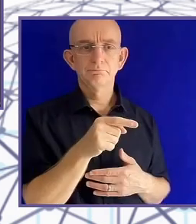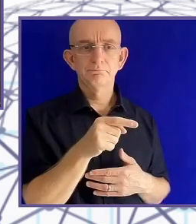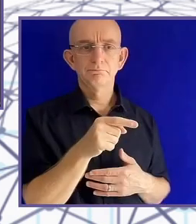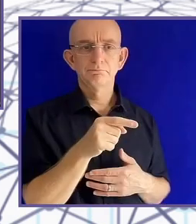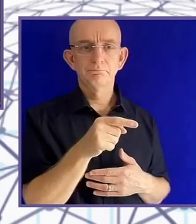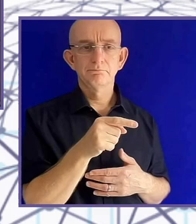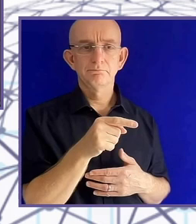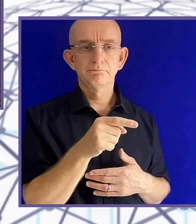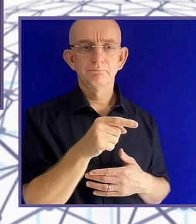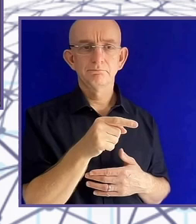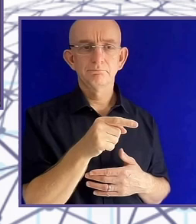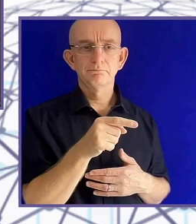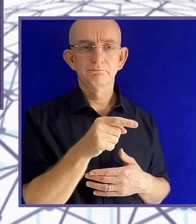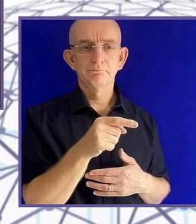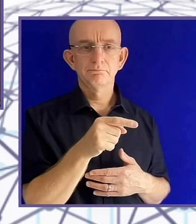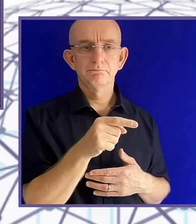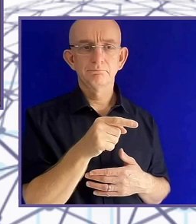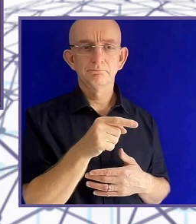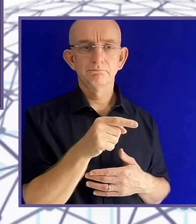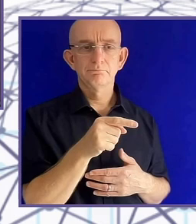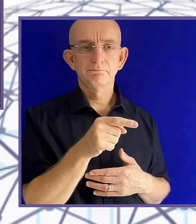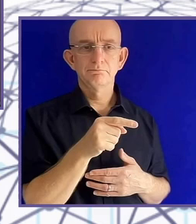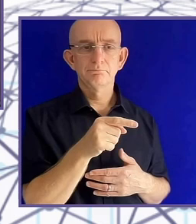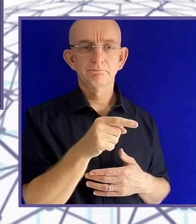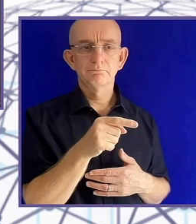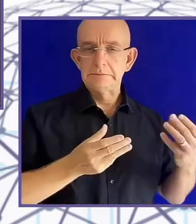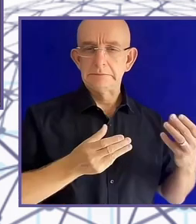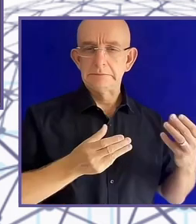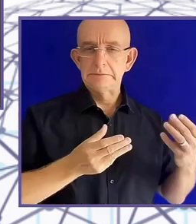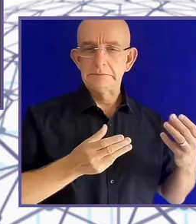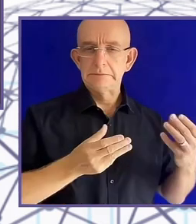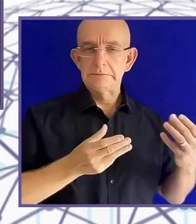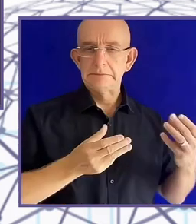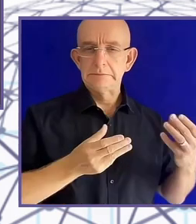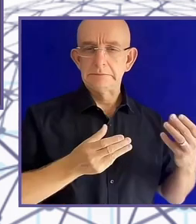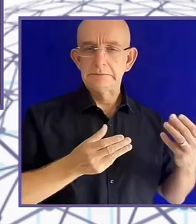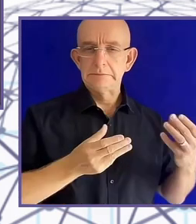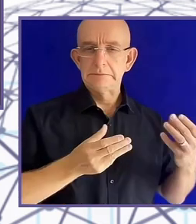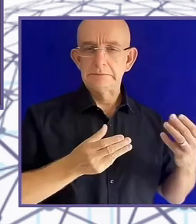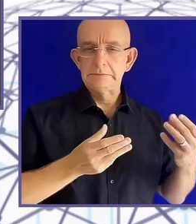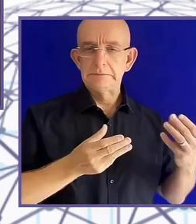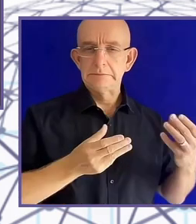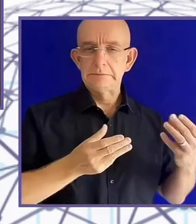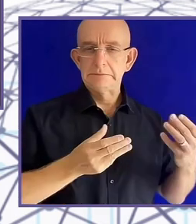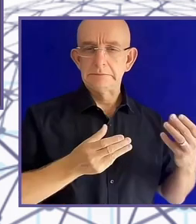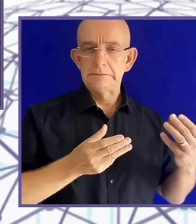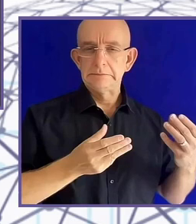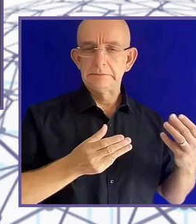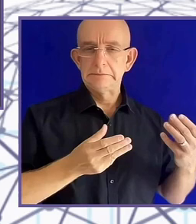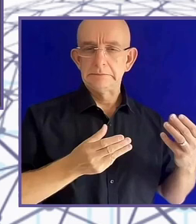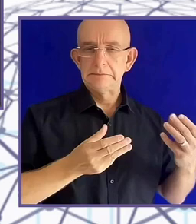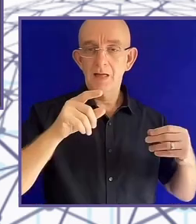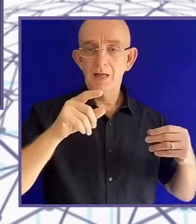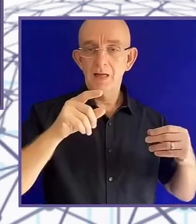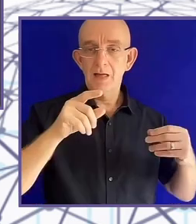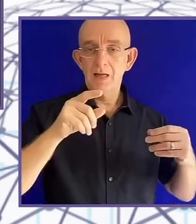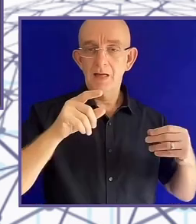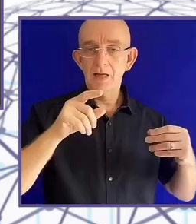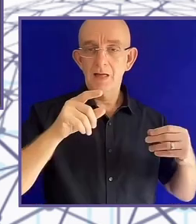is, man solves problem no disabled person actually has